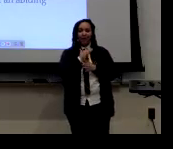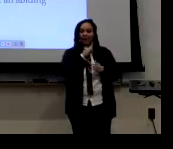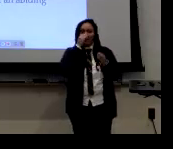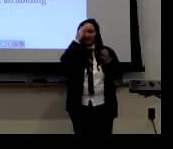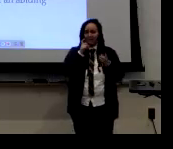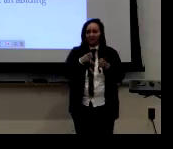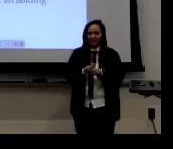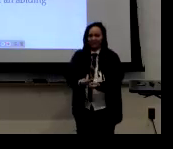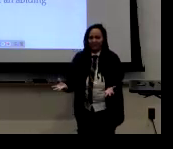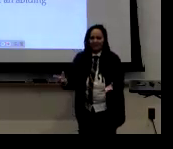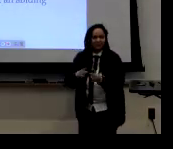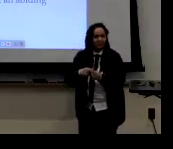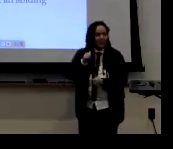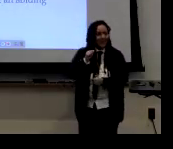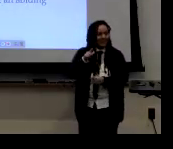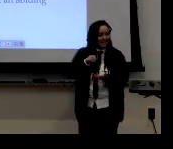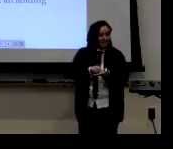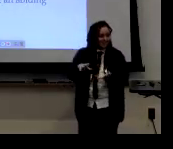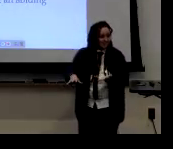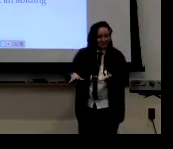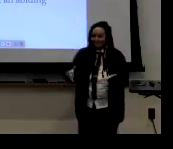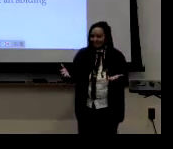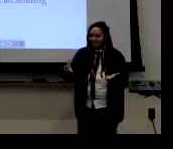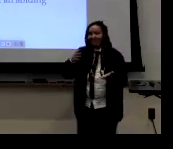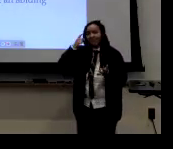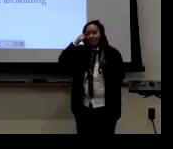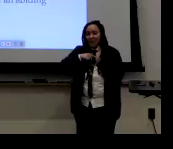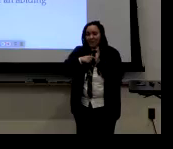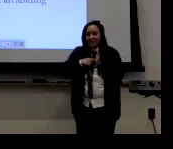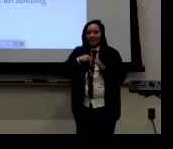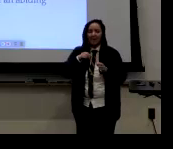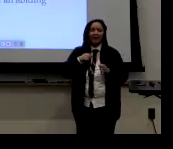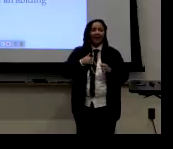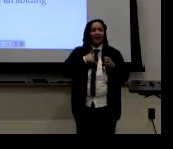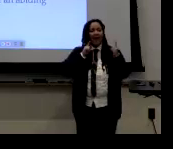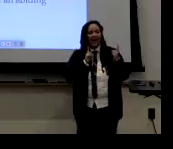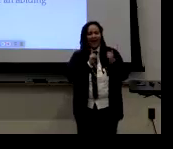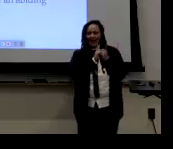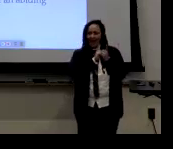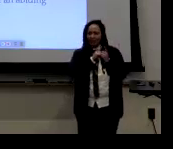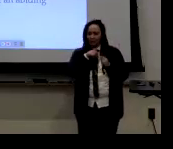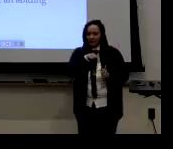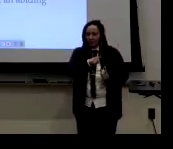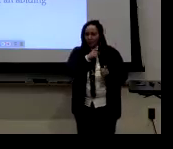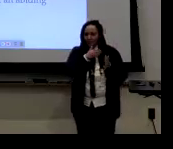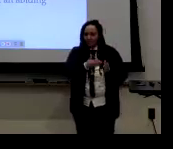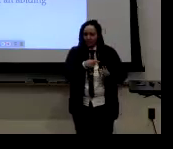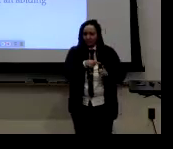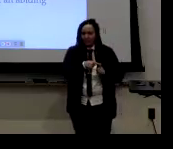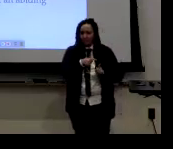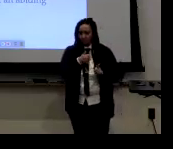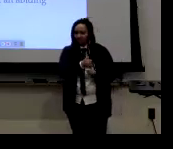for ASL teachers and about how to share that type of information with their ASL students. Like, for example,